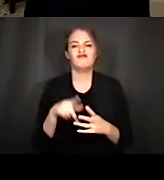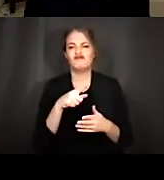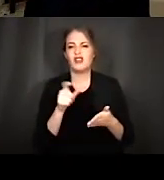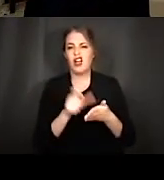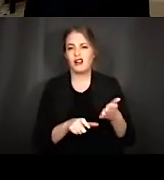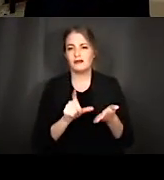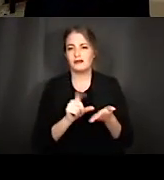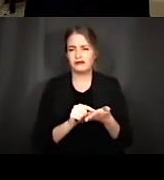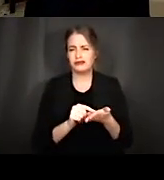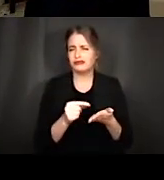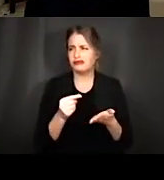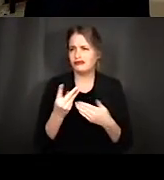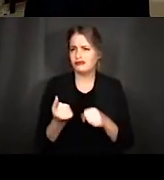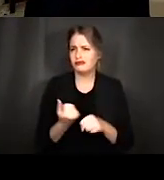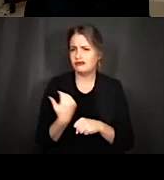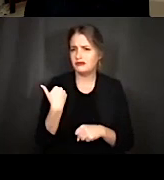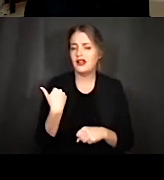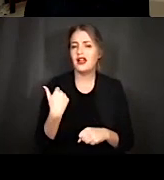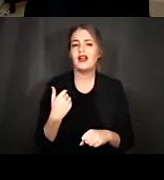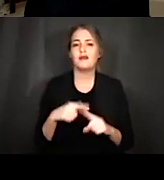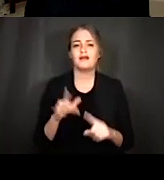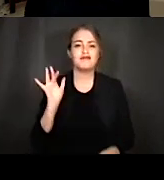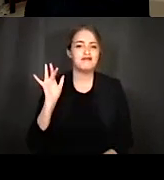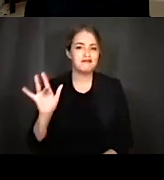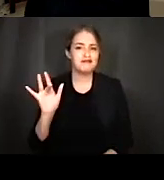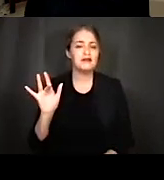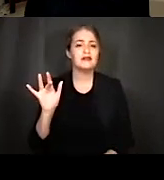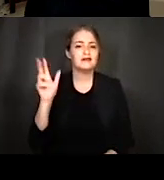a few years ago. And I'm going to play you a